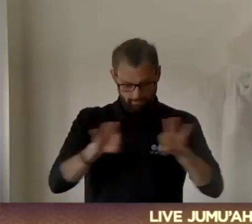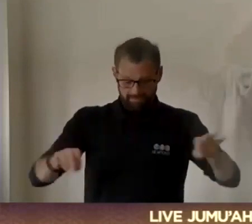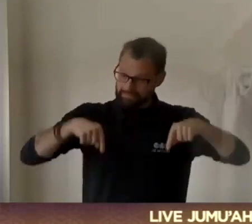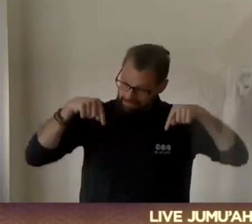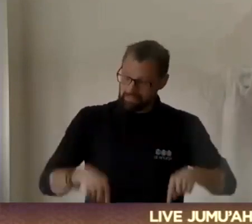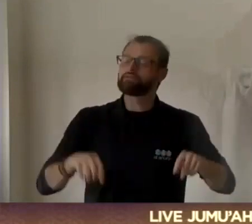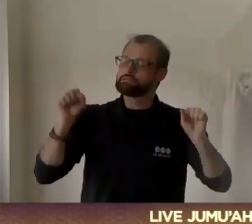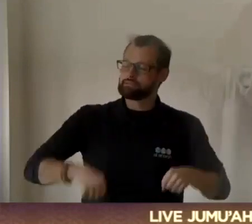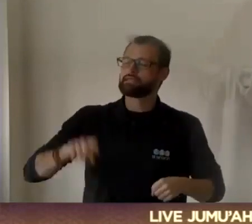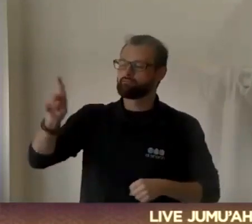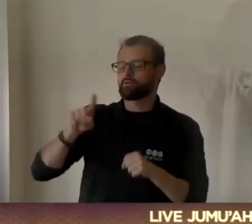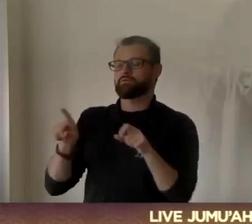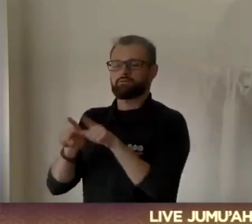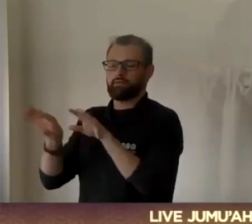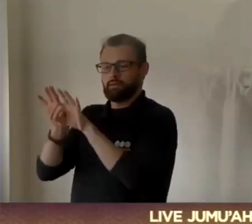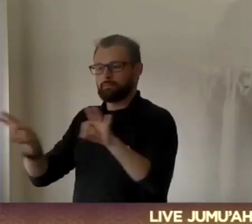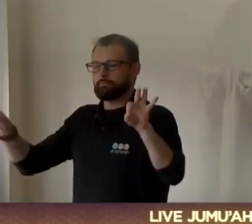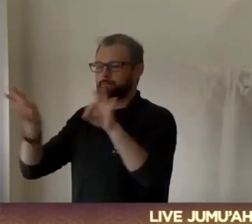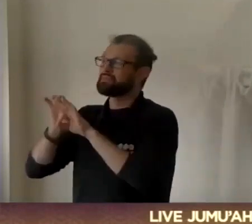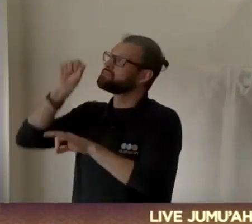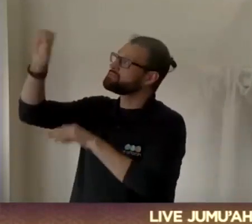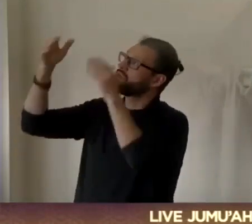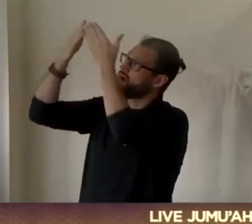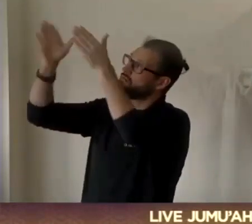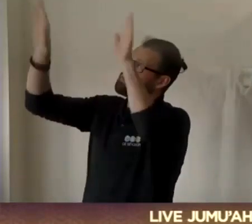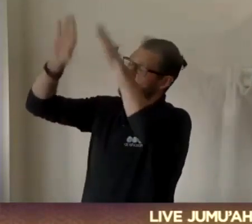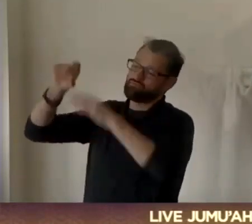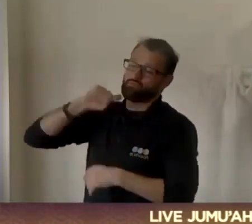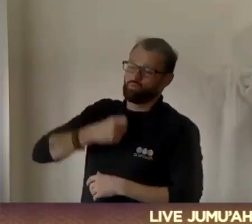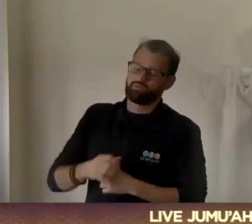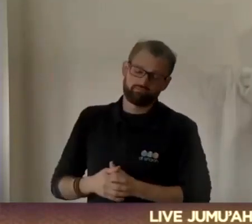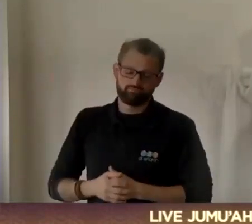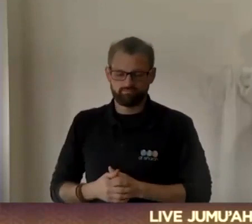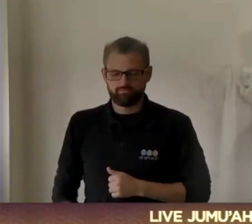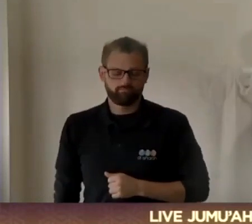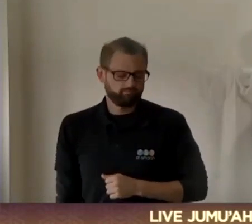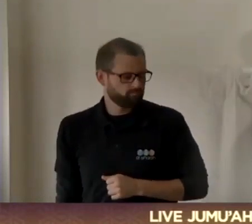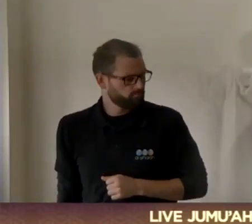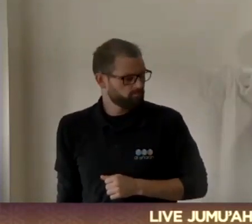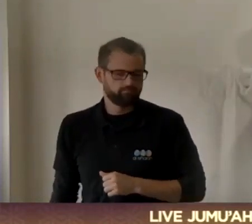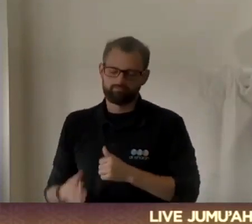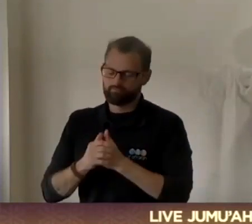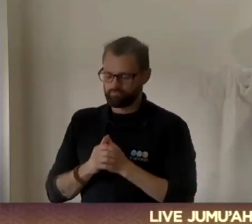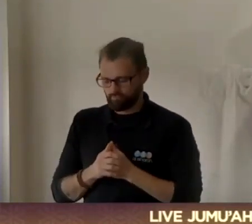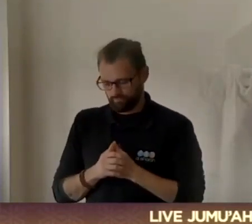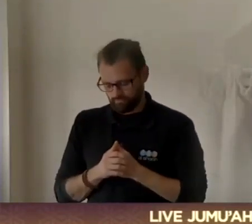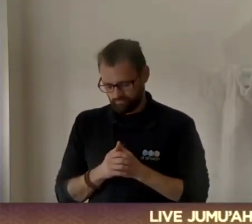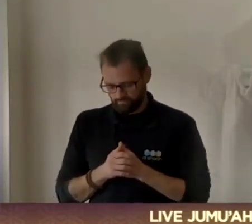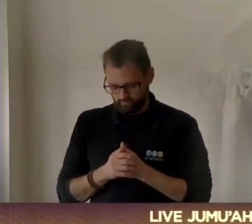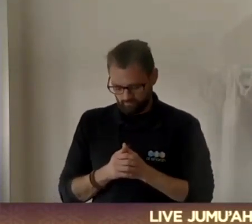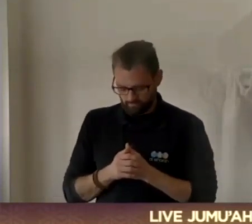wallahi, peace in the hereafter as well. Aqulu qawli hatha wa astaghfirullah li walakum walisairil muslimina fa